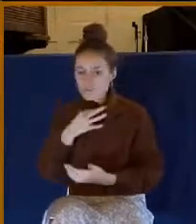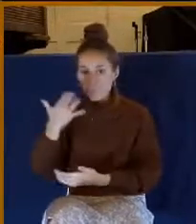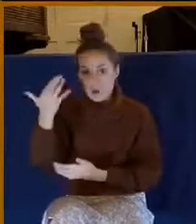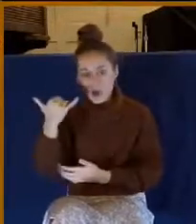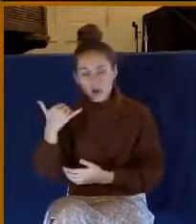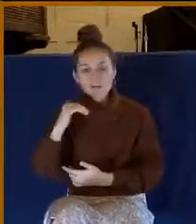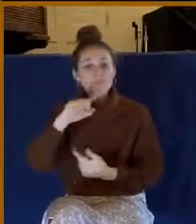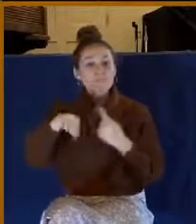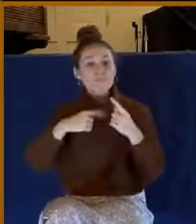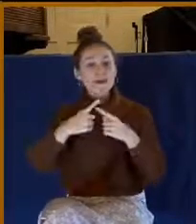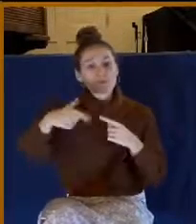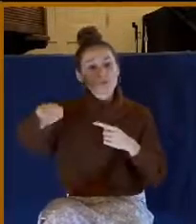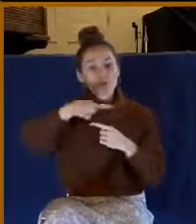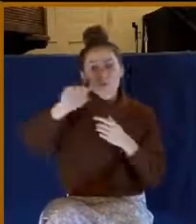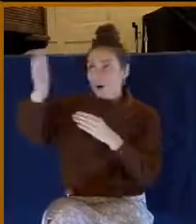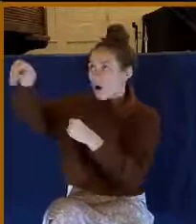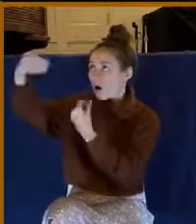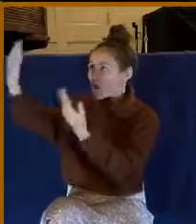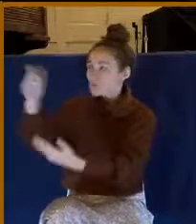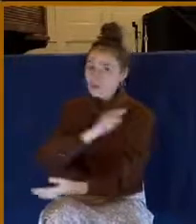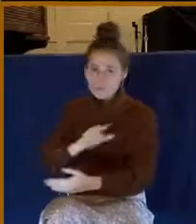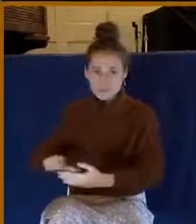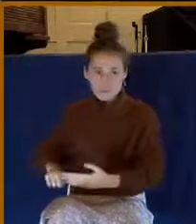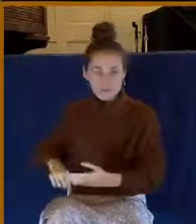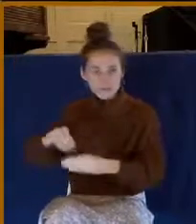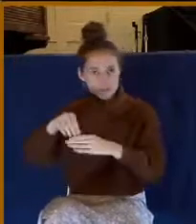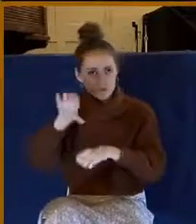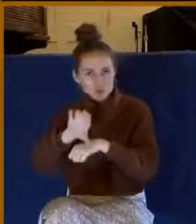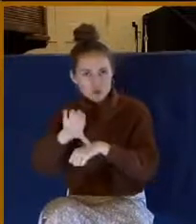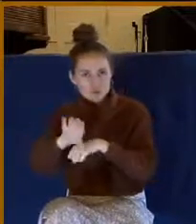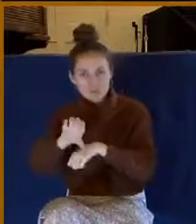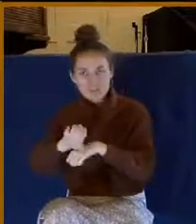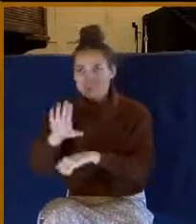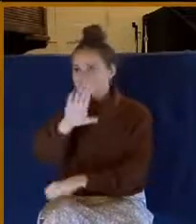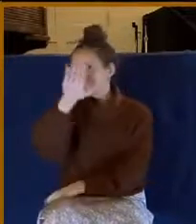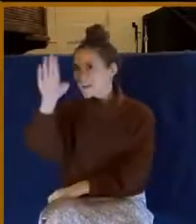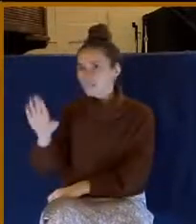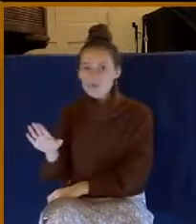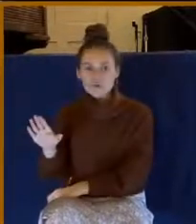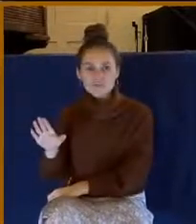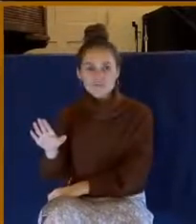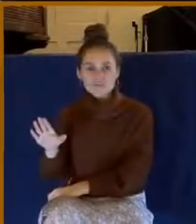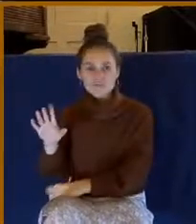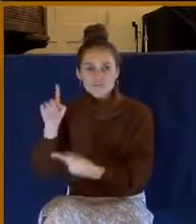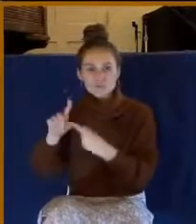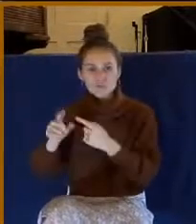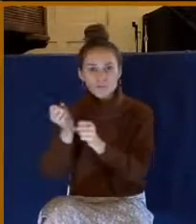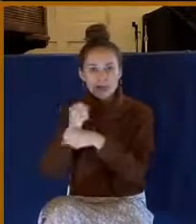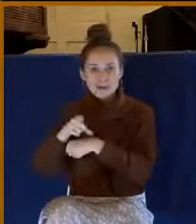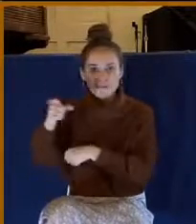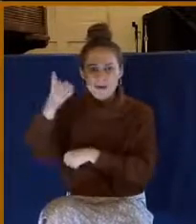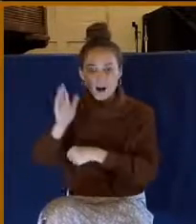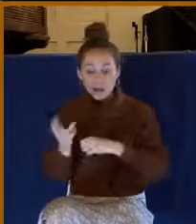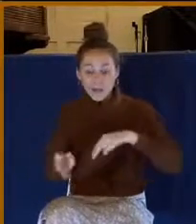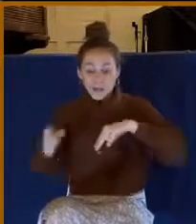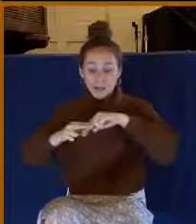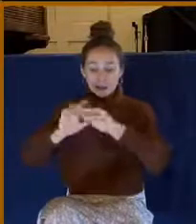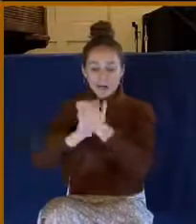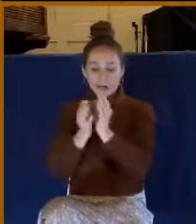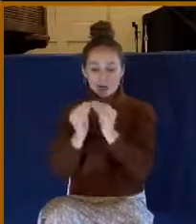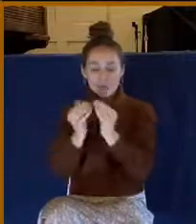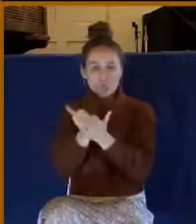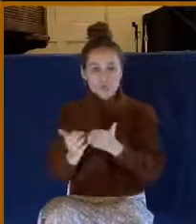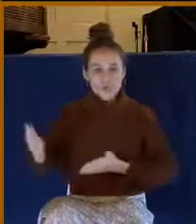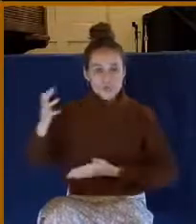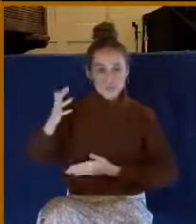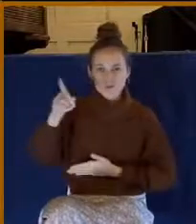When you bring an offering to the Lord in church, you're never doing it to make God rich. God's not out to make, to get your